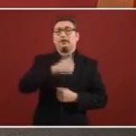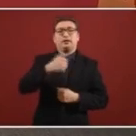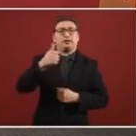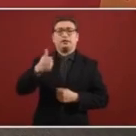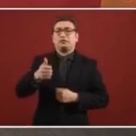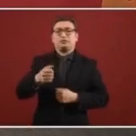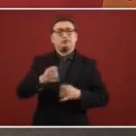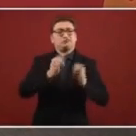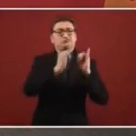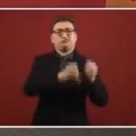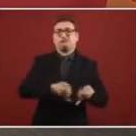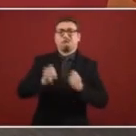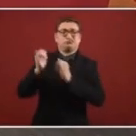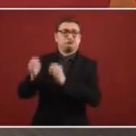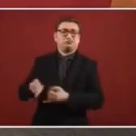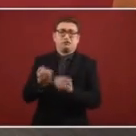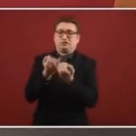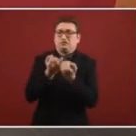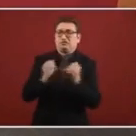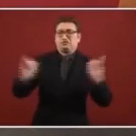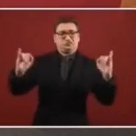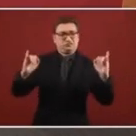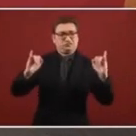has its own independence